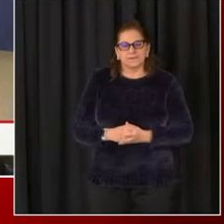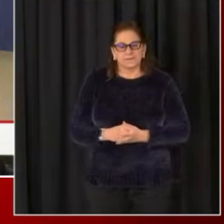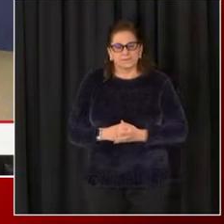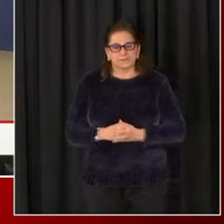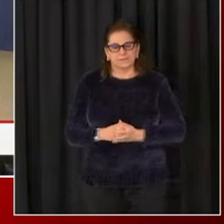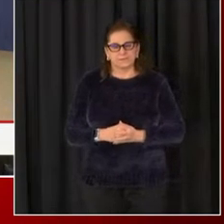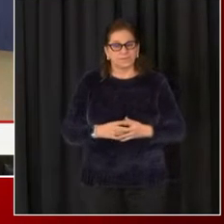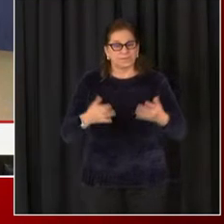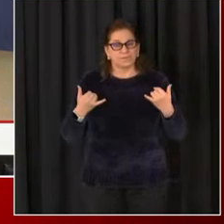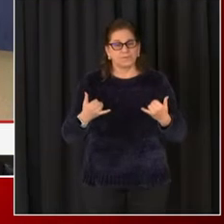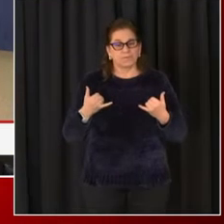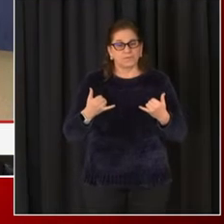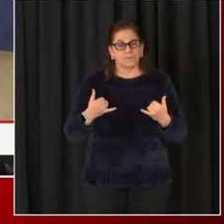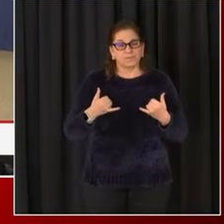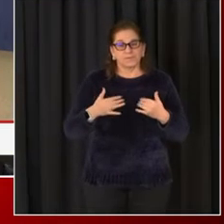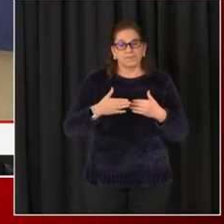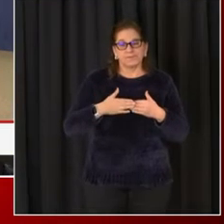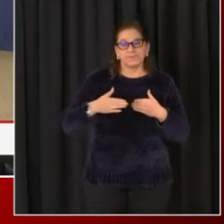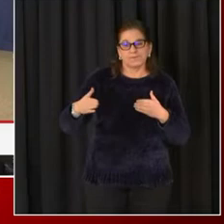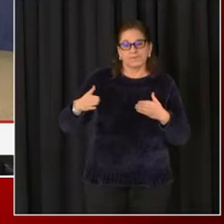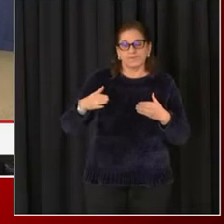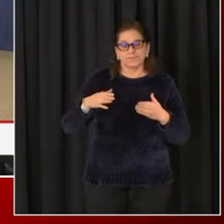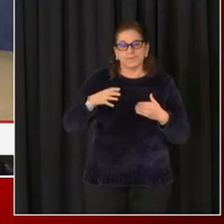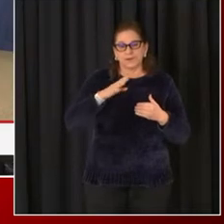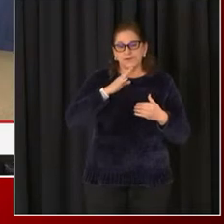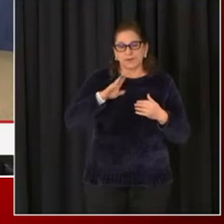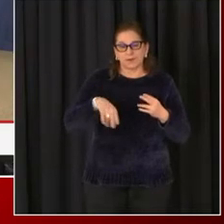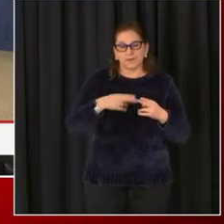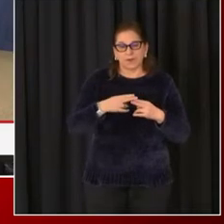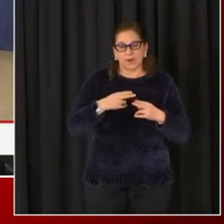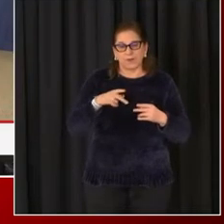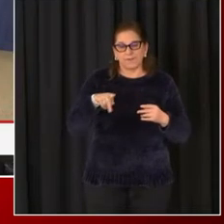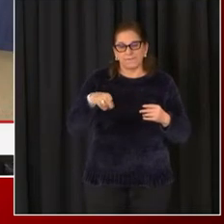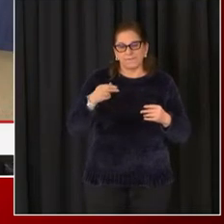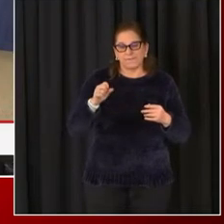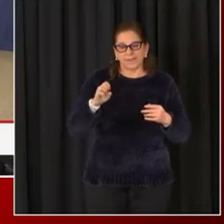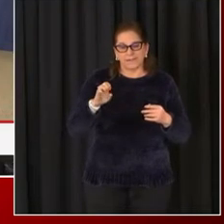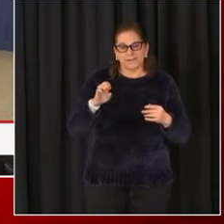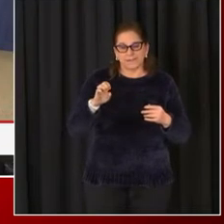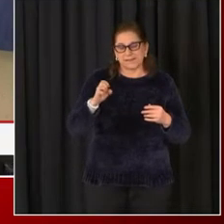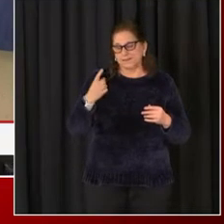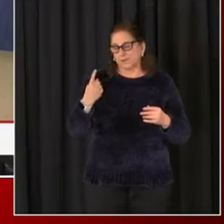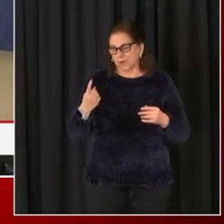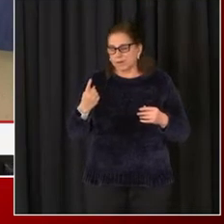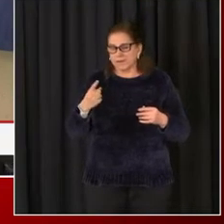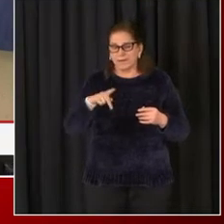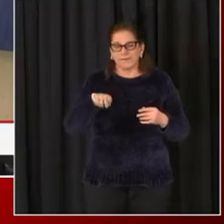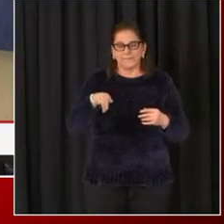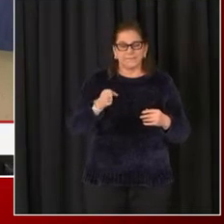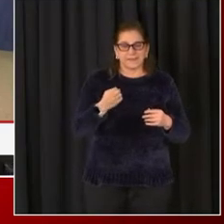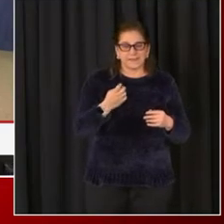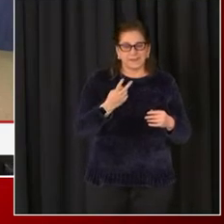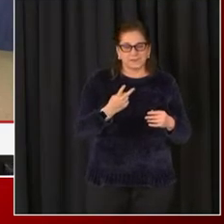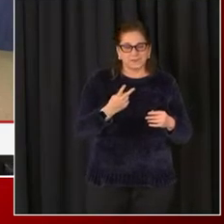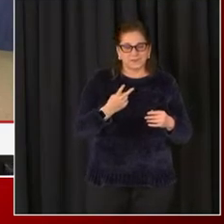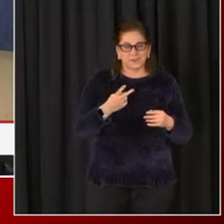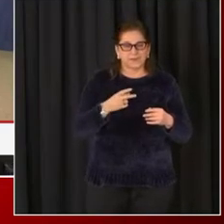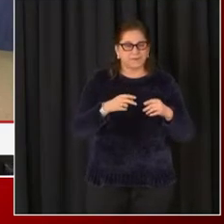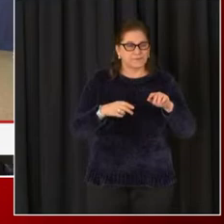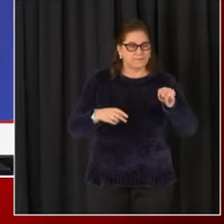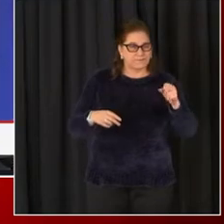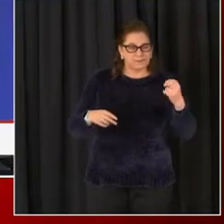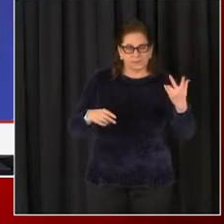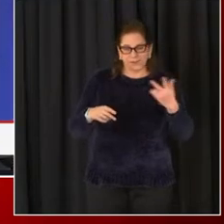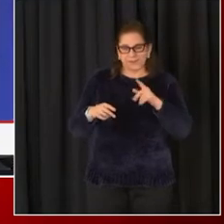our phases and our tiers within our phases, primarily focusing on those individuals who have the highest risk of